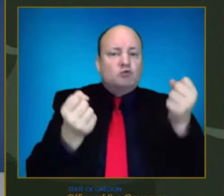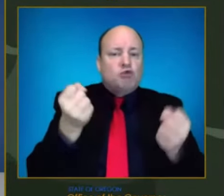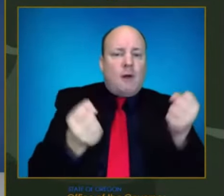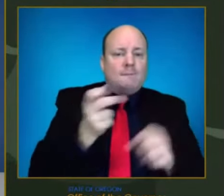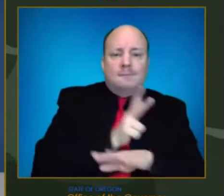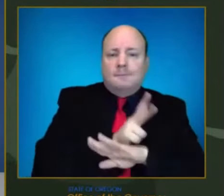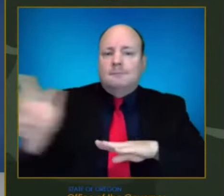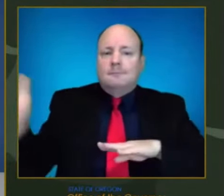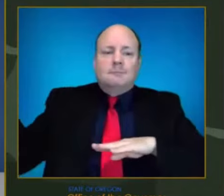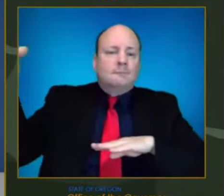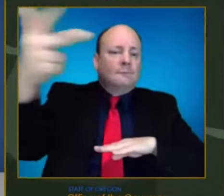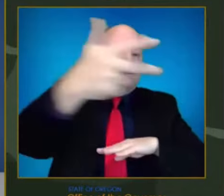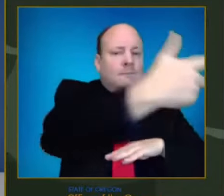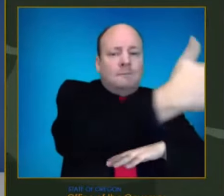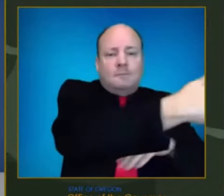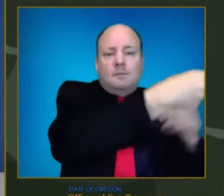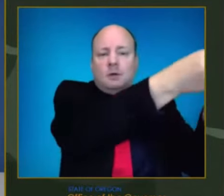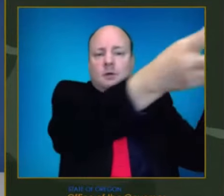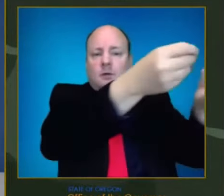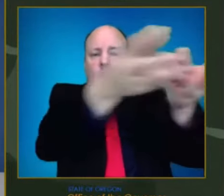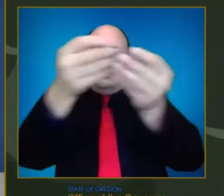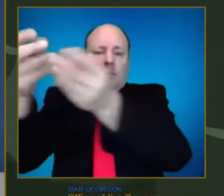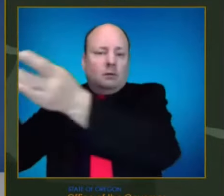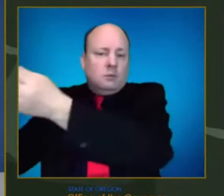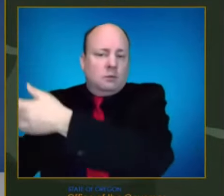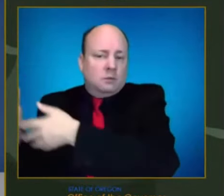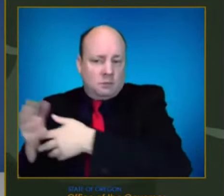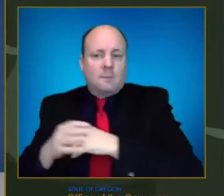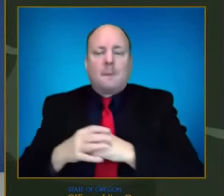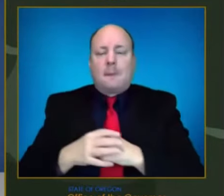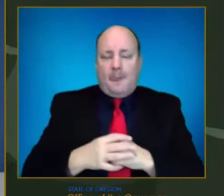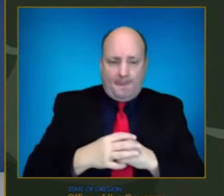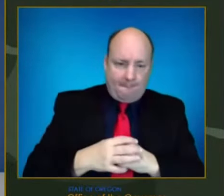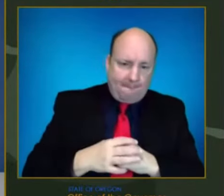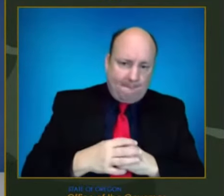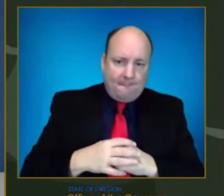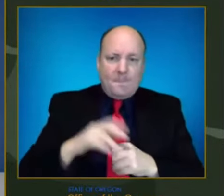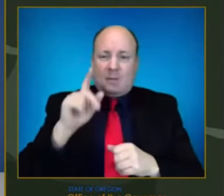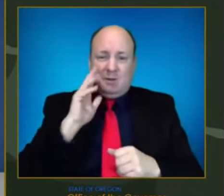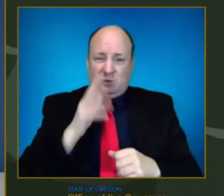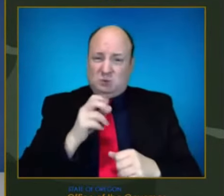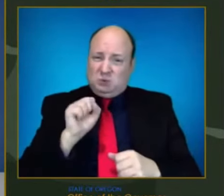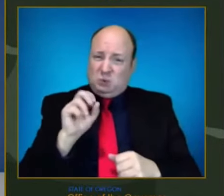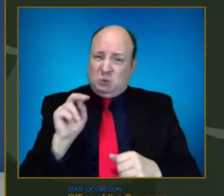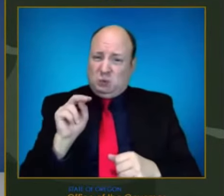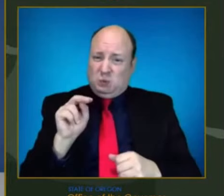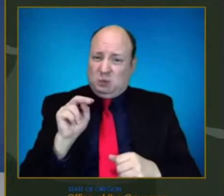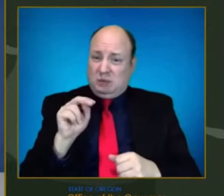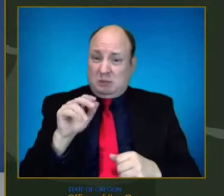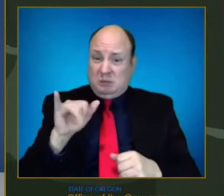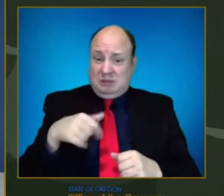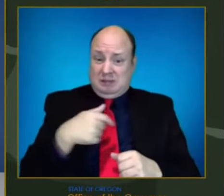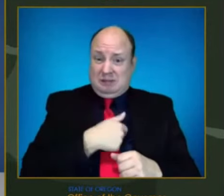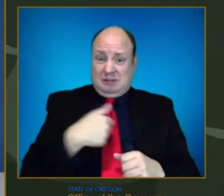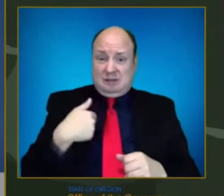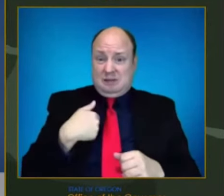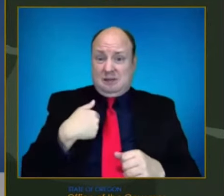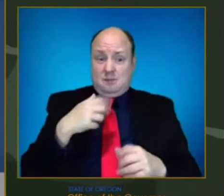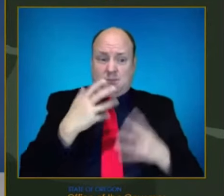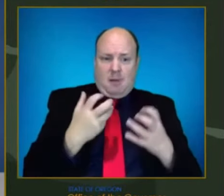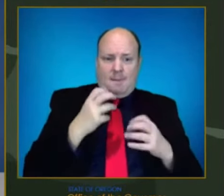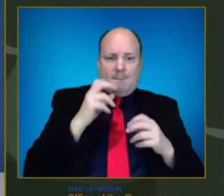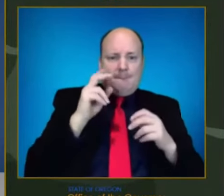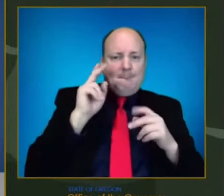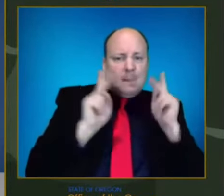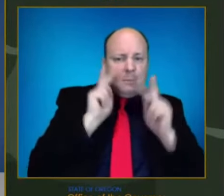eligible for a booster to know where they can find one. In coming days, we're shifting our outreach focus to connecting people to boosters. You'll see